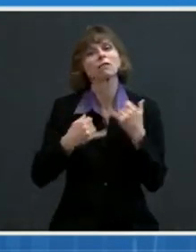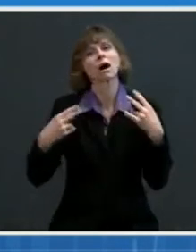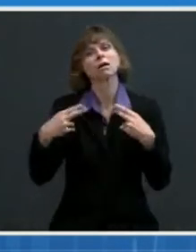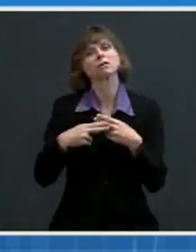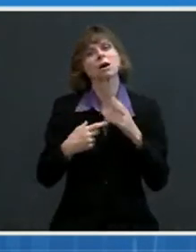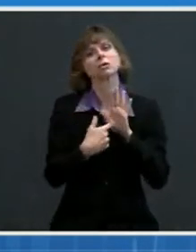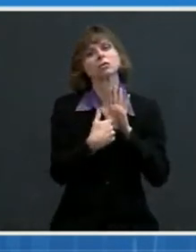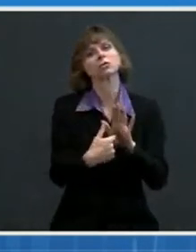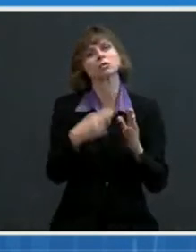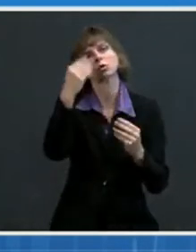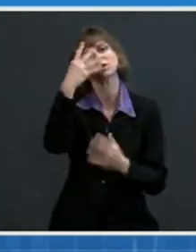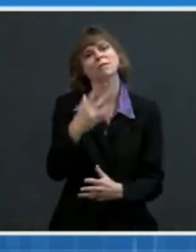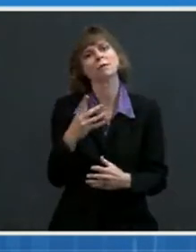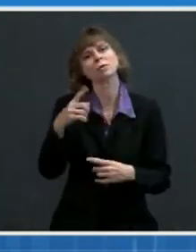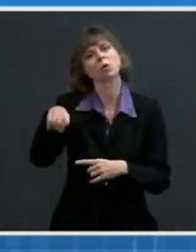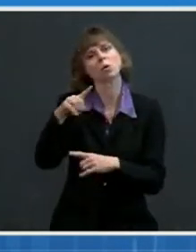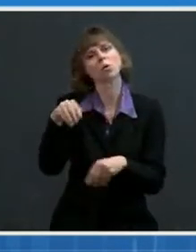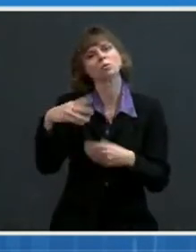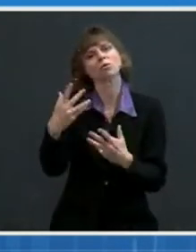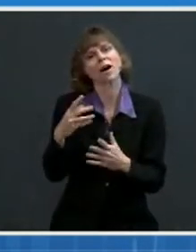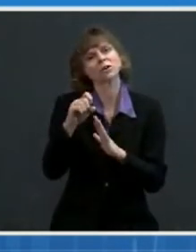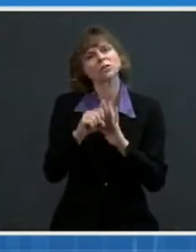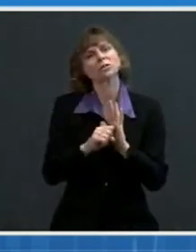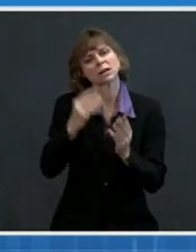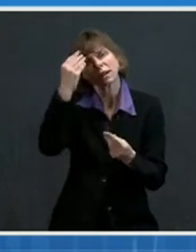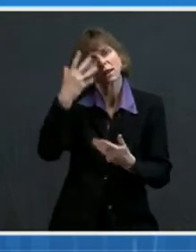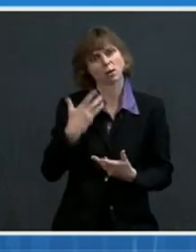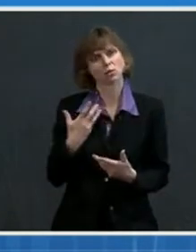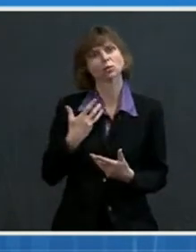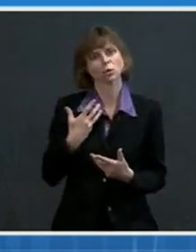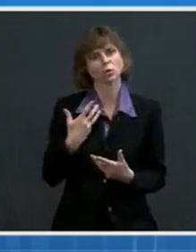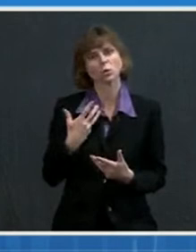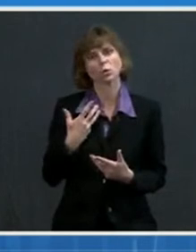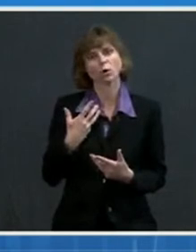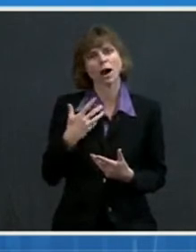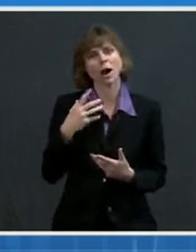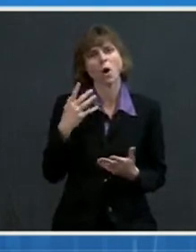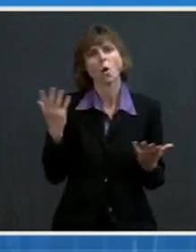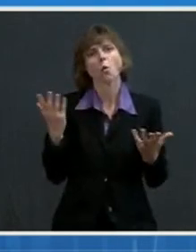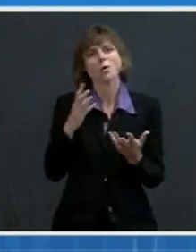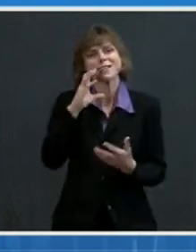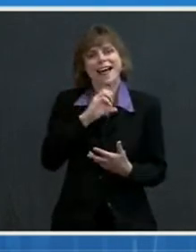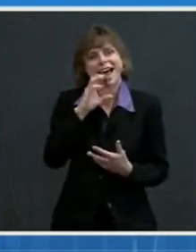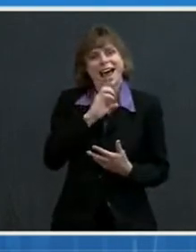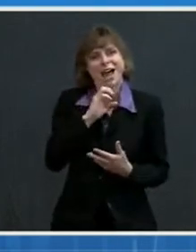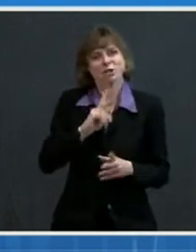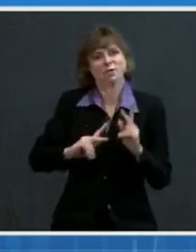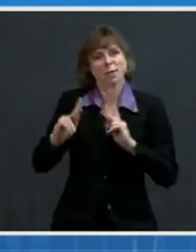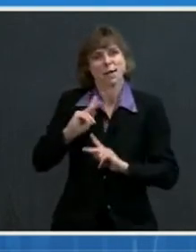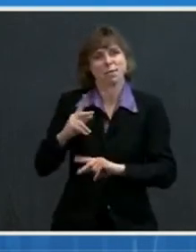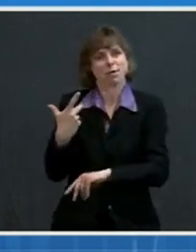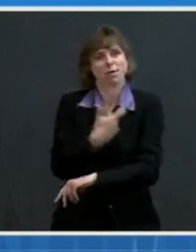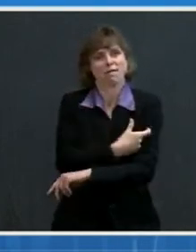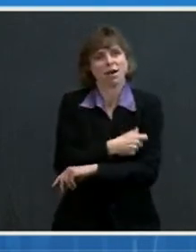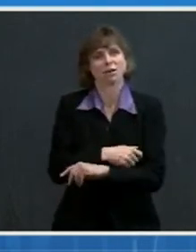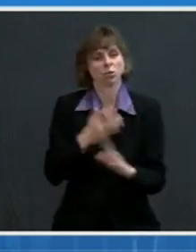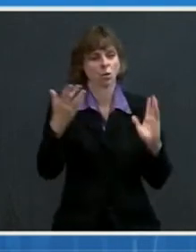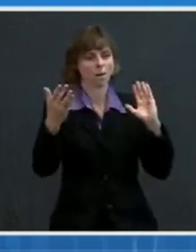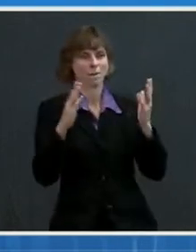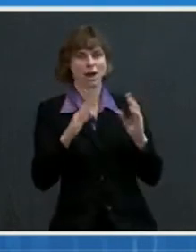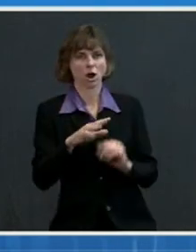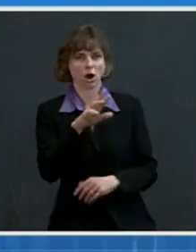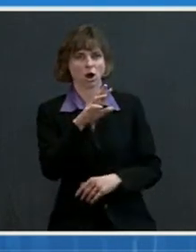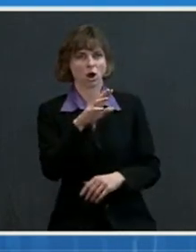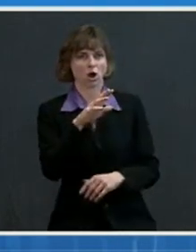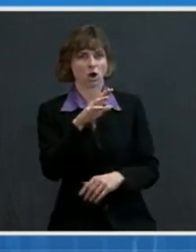providers and states are reporting to us and the age of people who they're vaccinating. So contrast that with the data on the race and